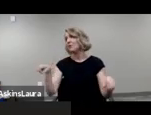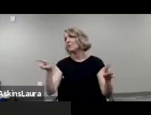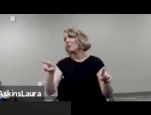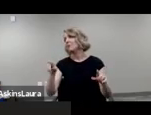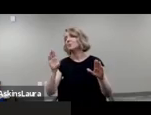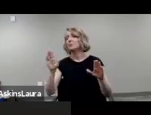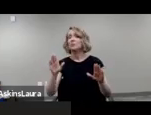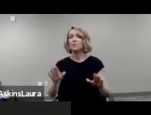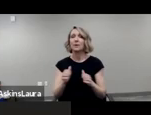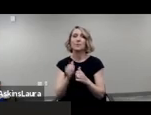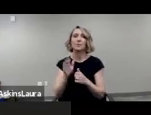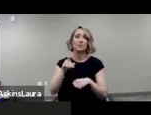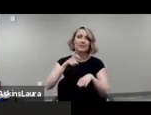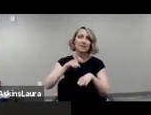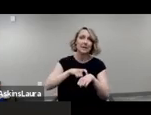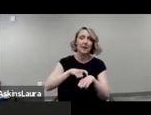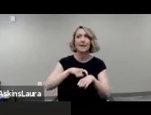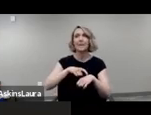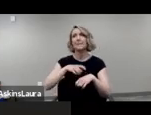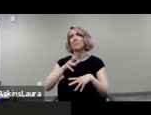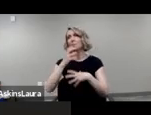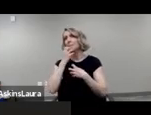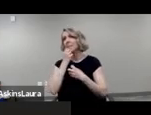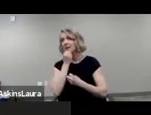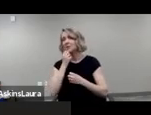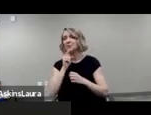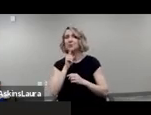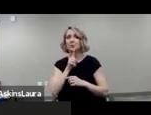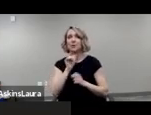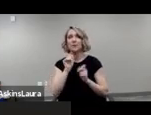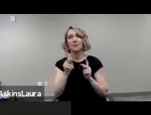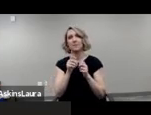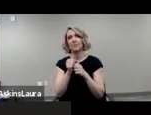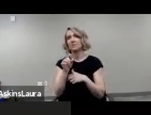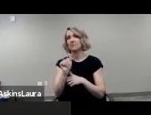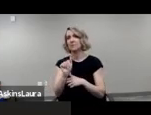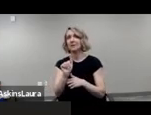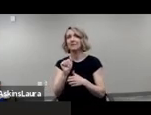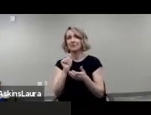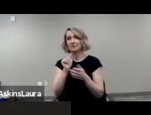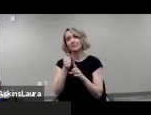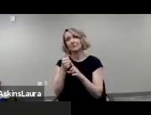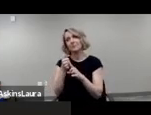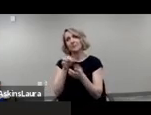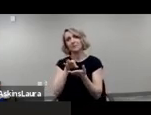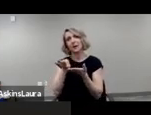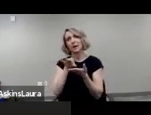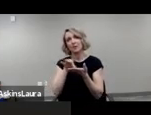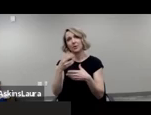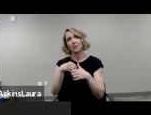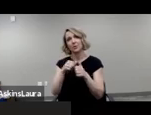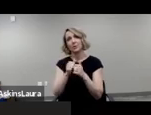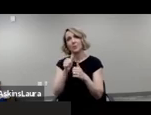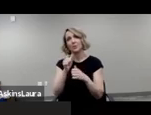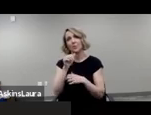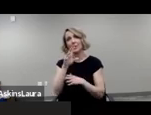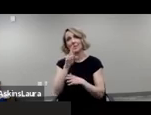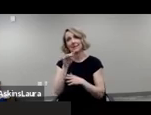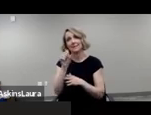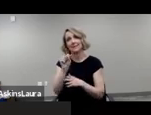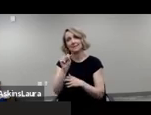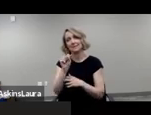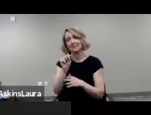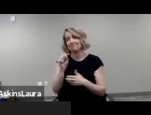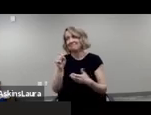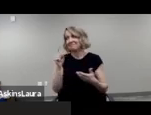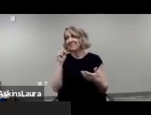their information the passion to ensure that people with disabilities are counted um i i i think with